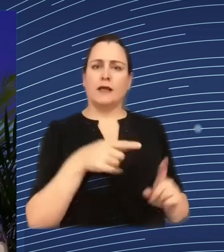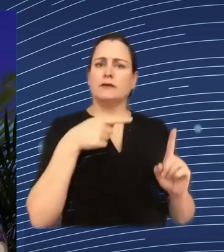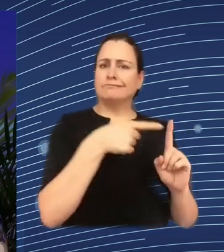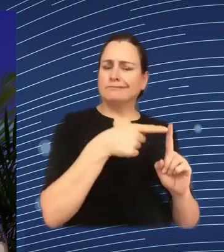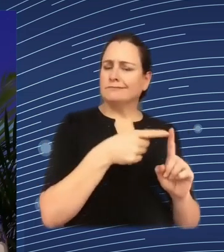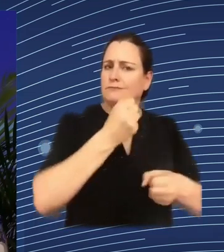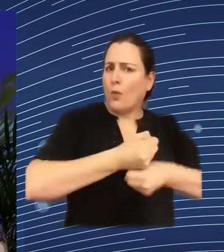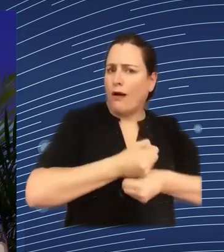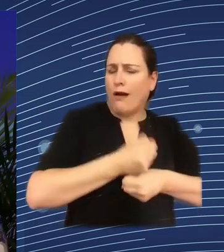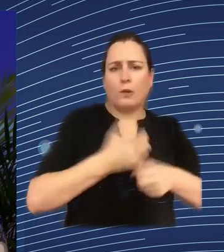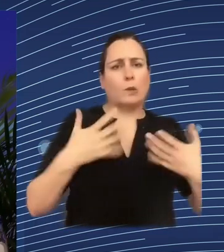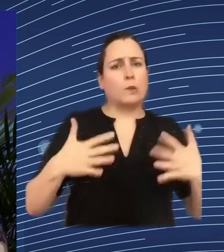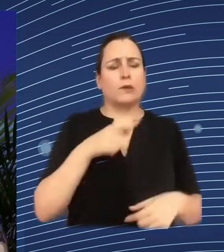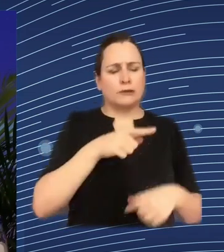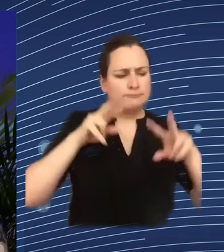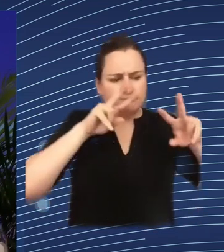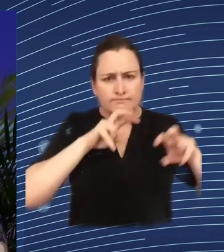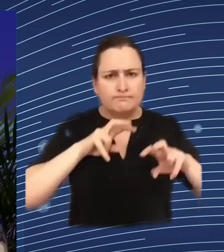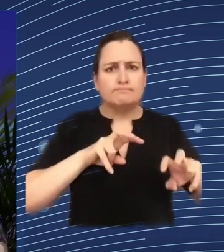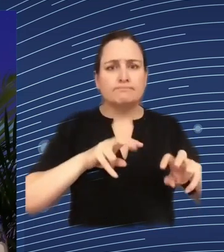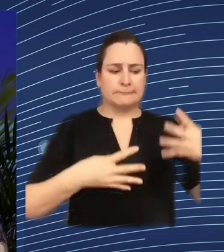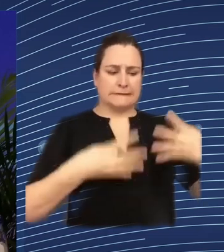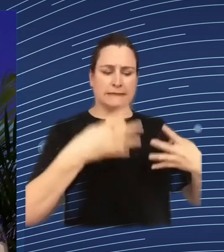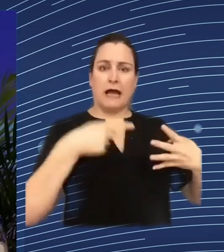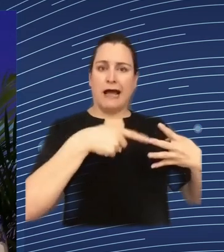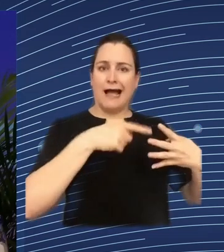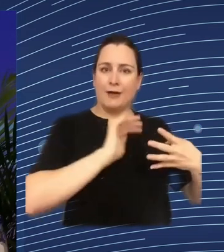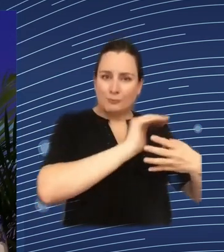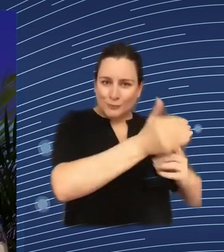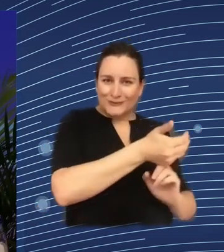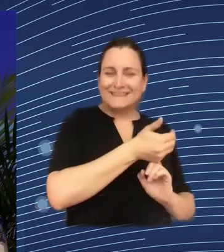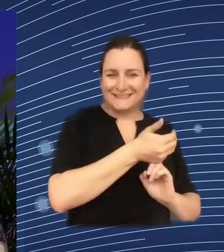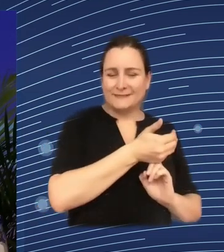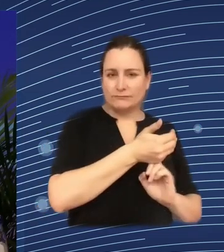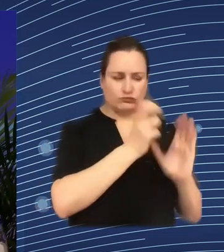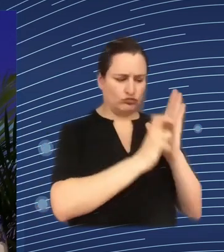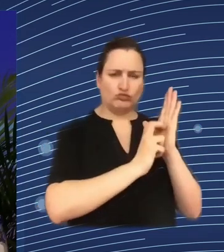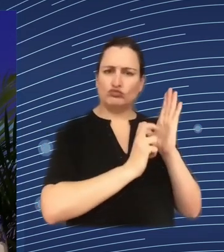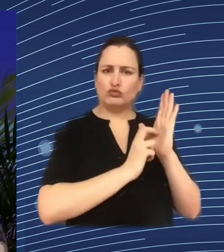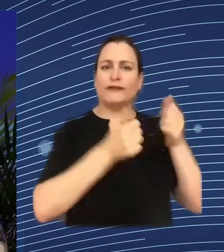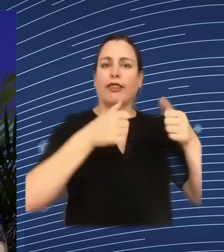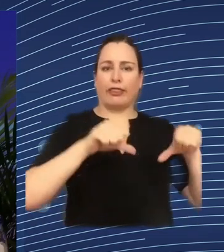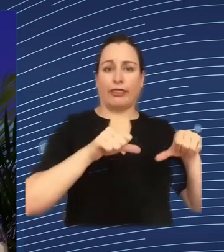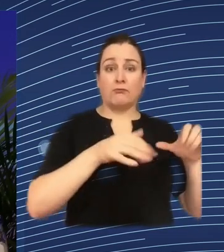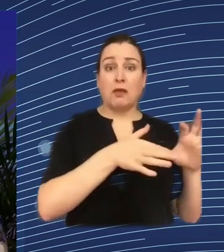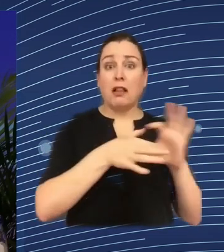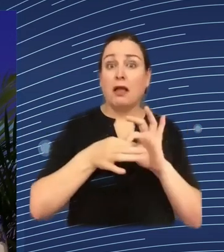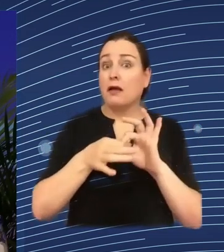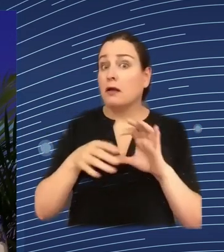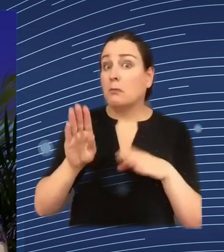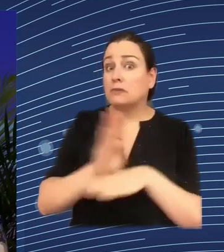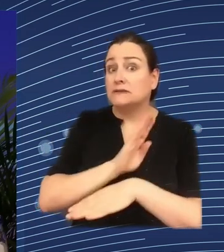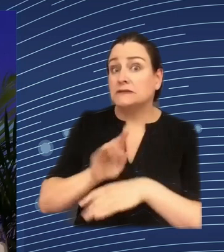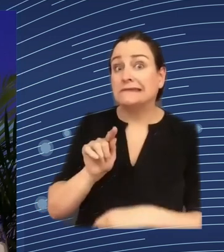investigation for violation of data protection rules against Amazon at a warehouse in northern Germany and this